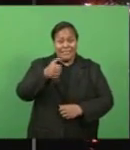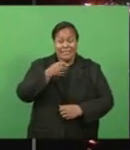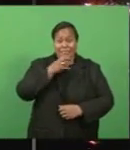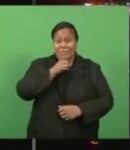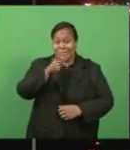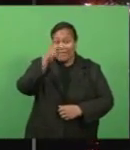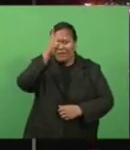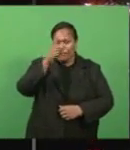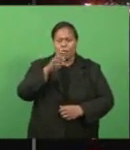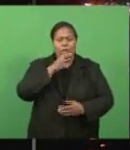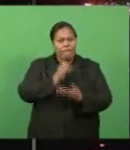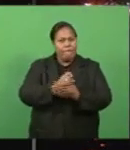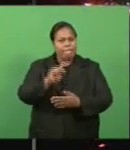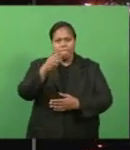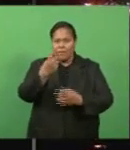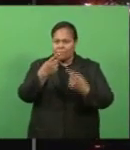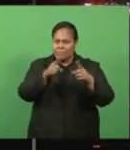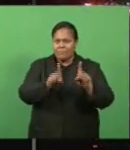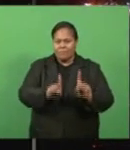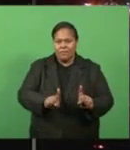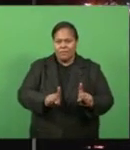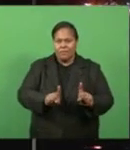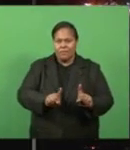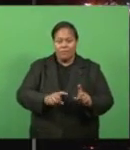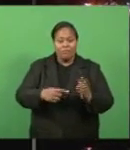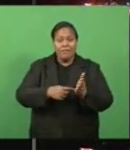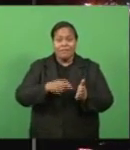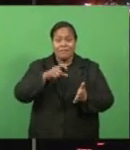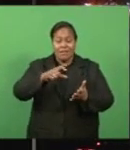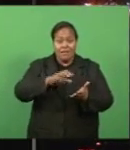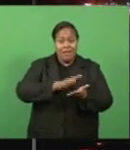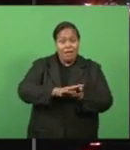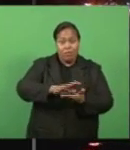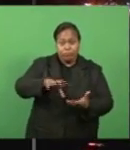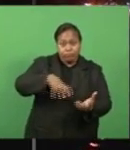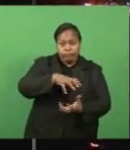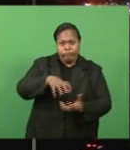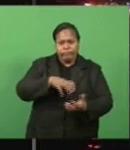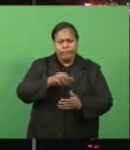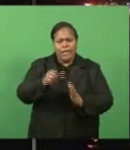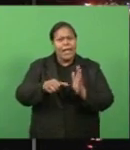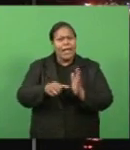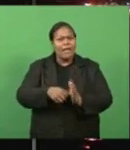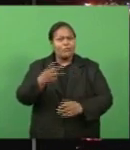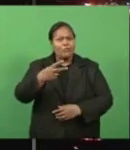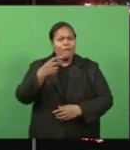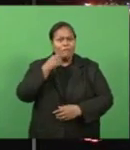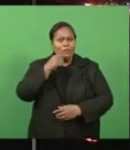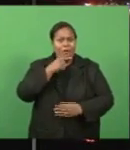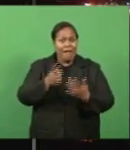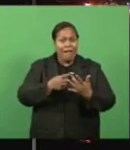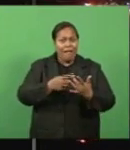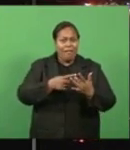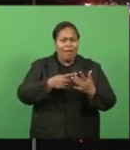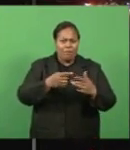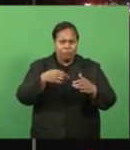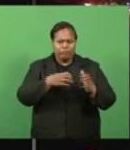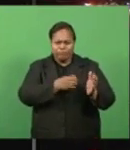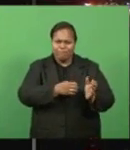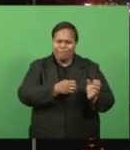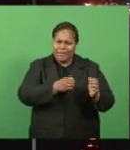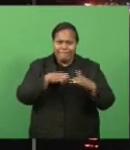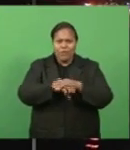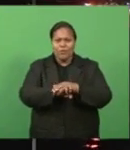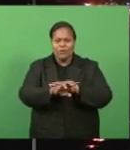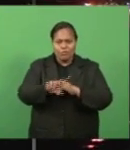as the first victim of Tropical Cyclone Herald, while a 12-year-old boy required medical evacuation to Subha after sustaining